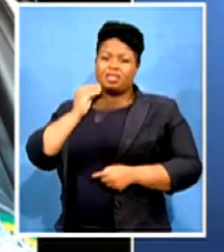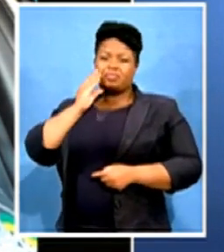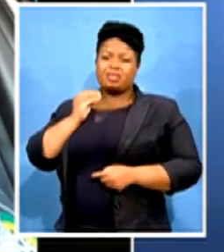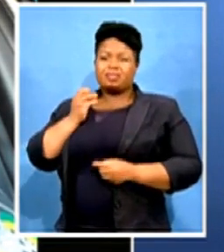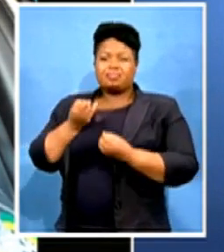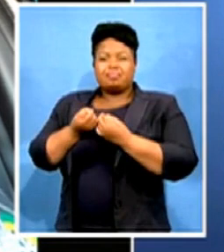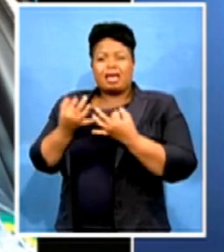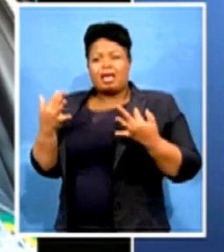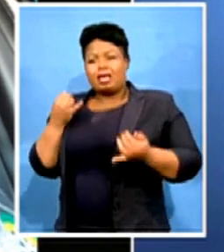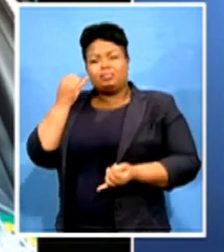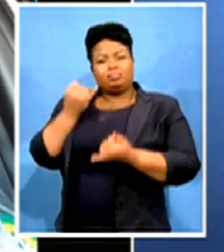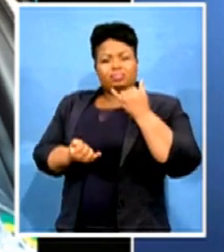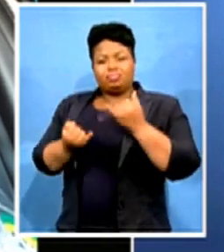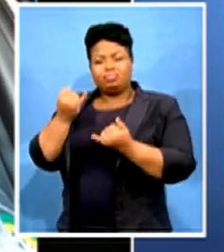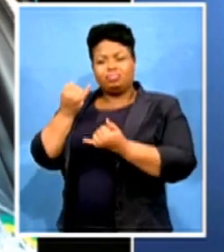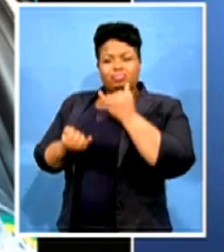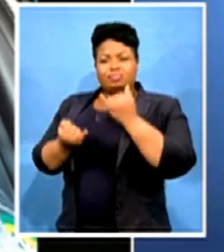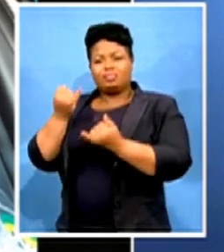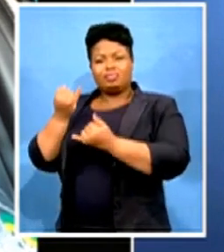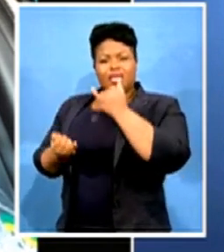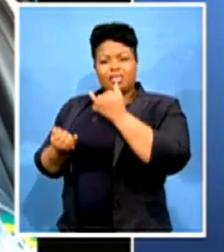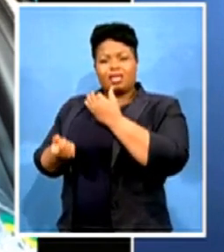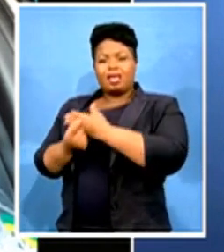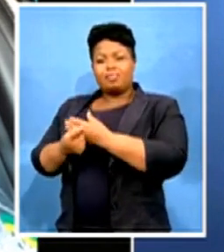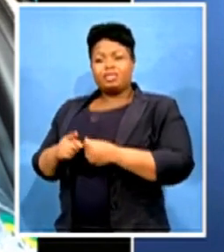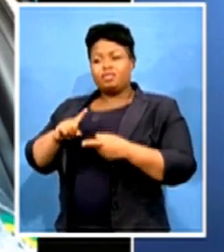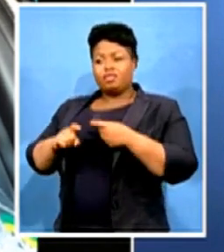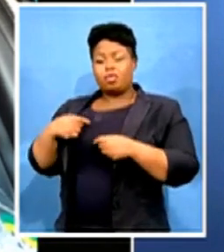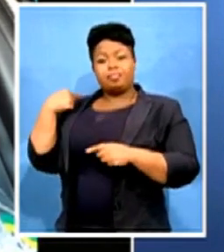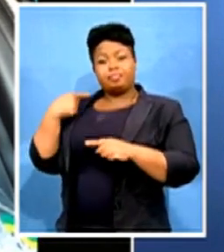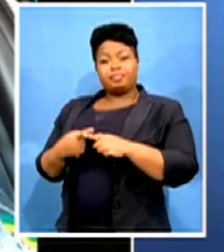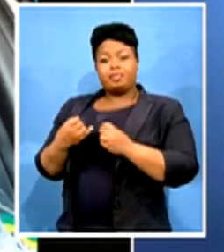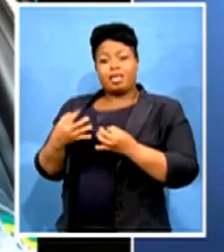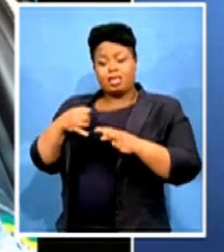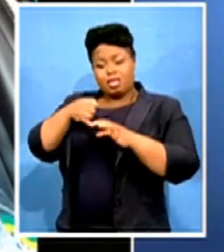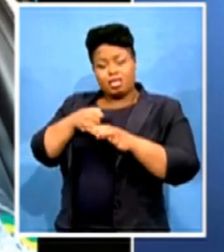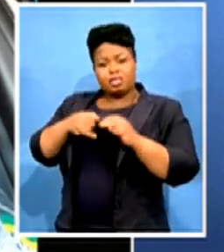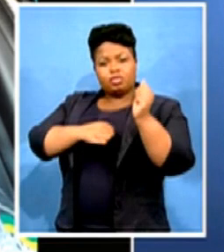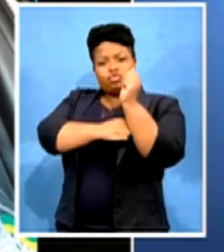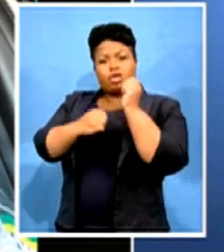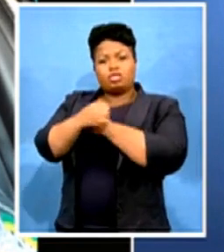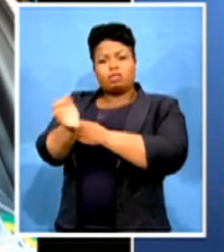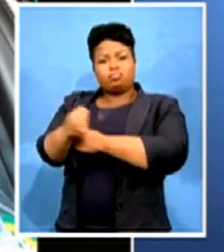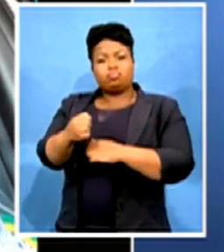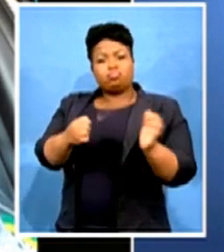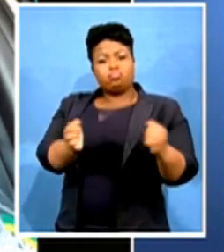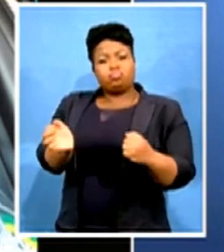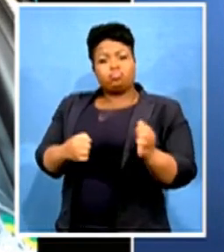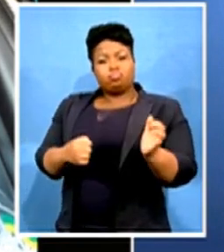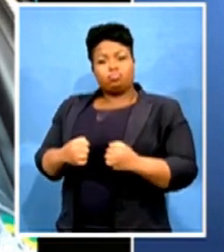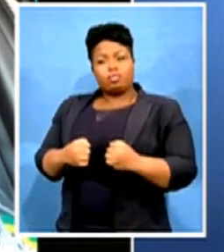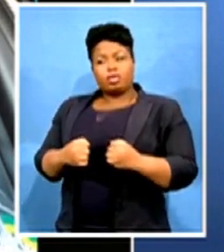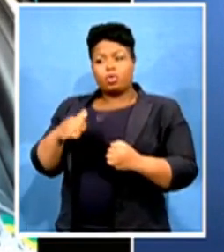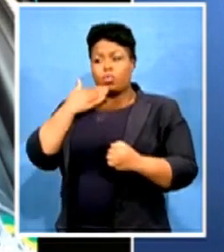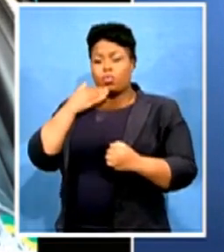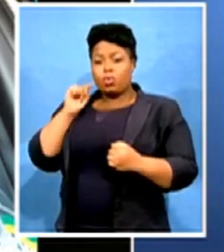by a lot of interim structures which are appointed by the by the ANC. Now, in the case